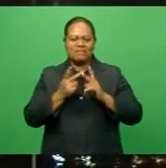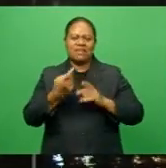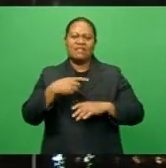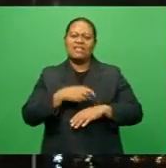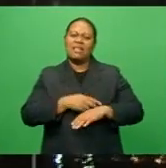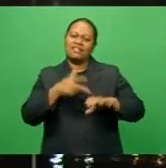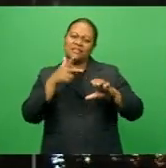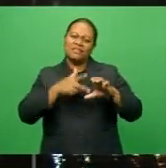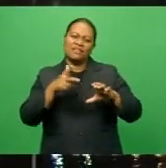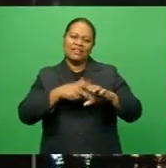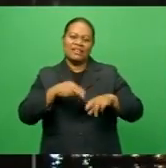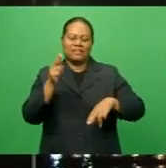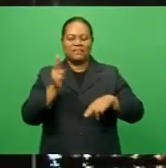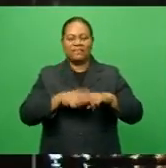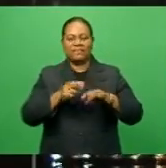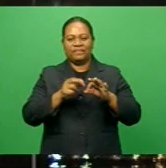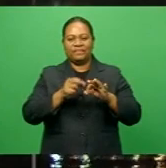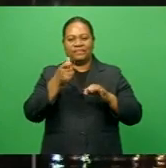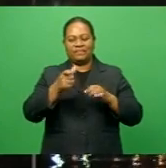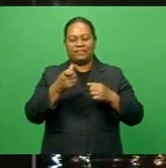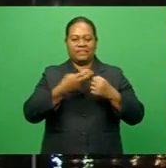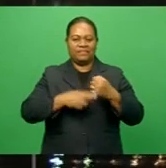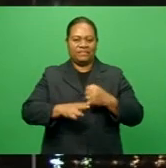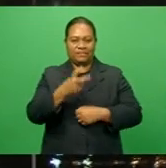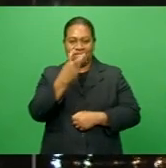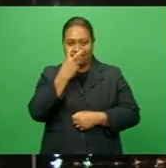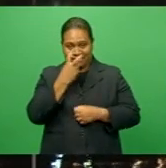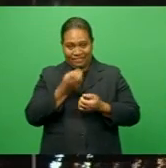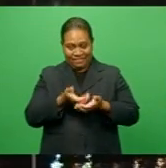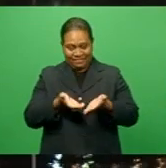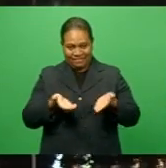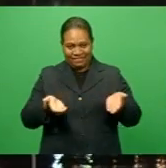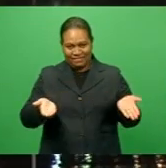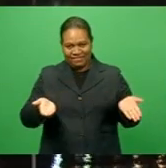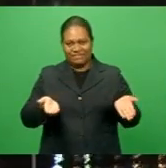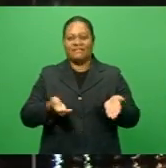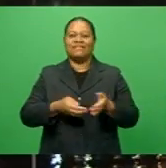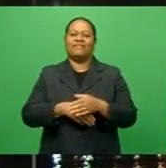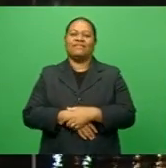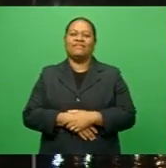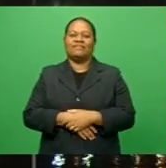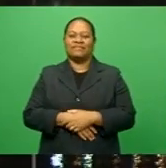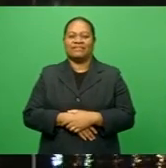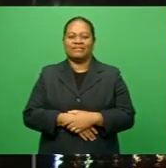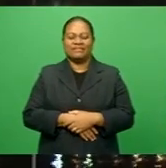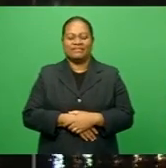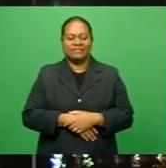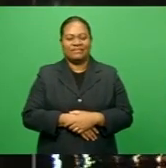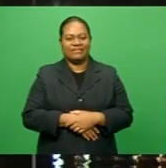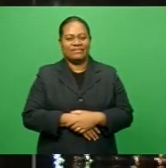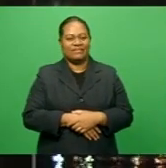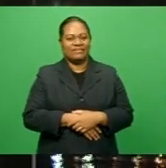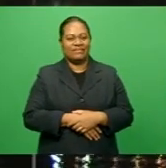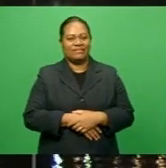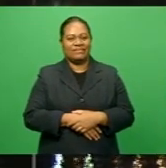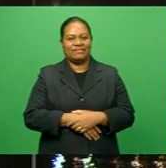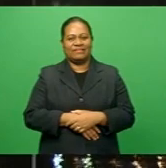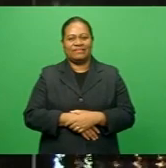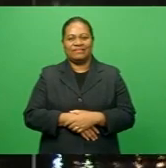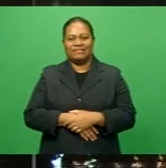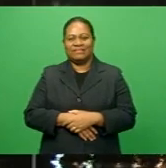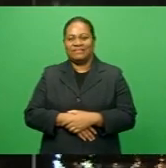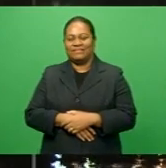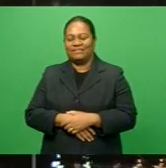fbcnews at fbc.com.fj, via Facebook page fbcnews and our Twitter page at fbc underscore news or